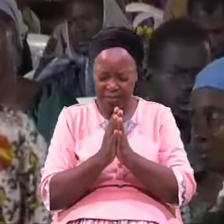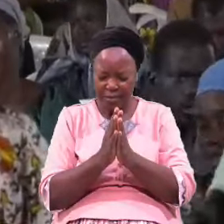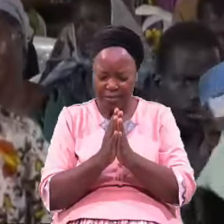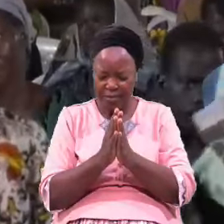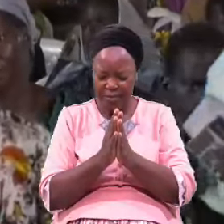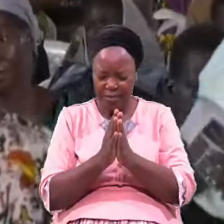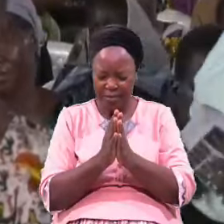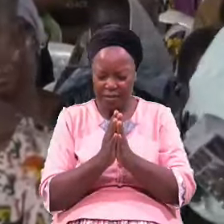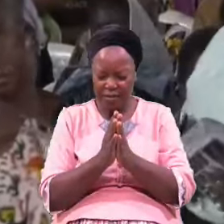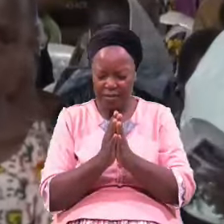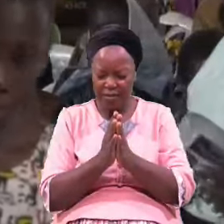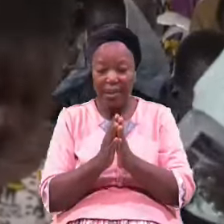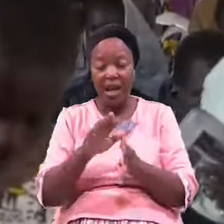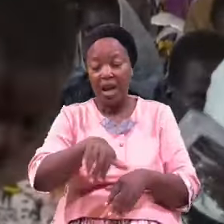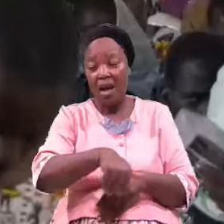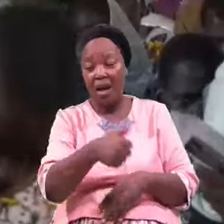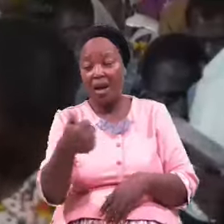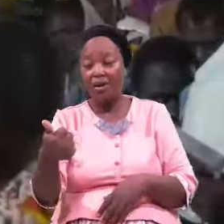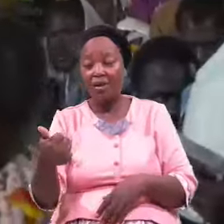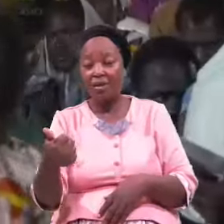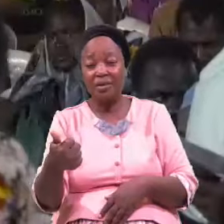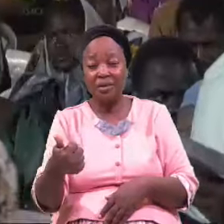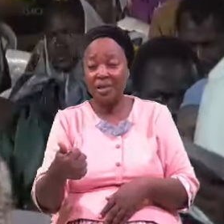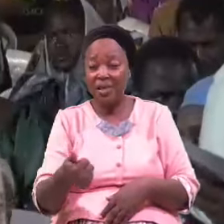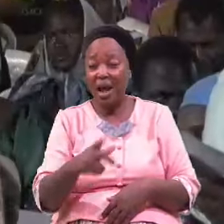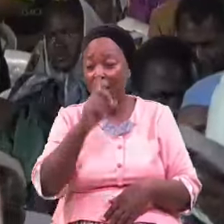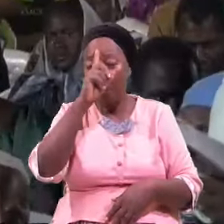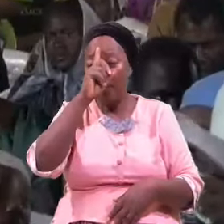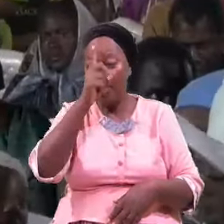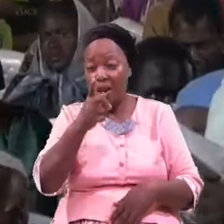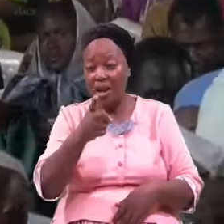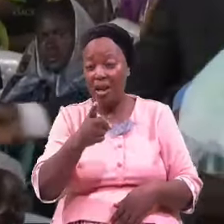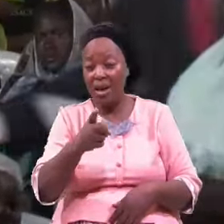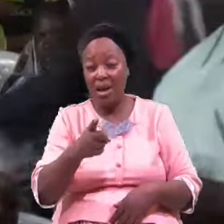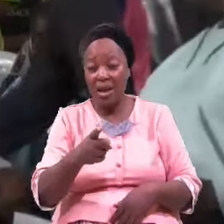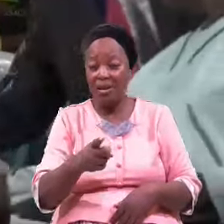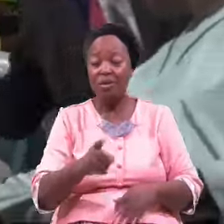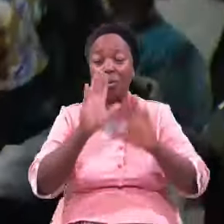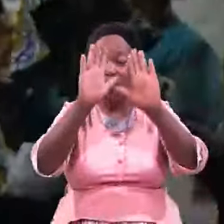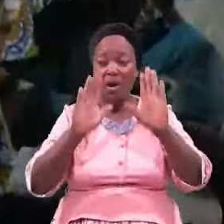Another Brilliant And Vibrant Amen